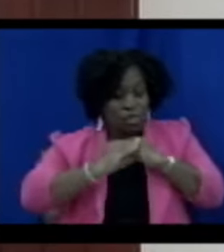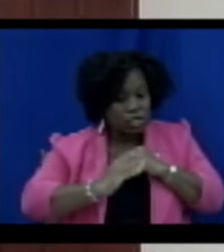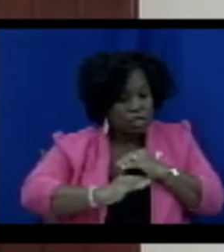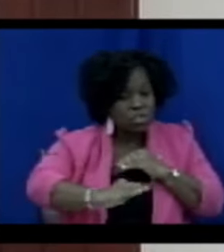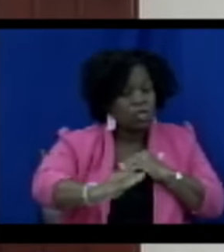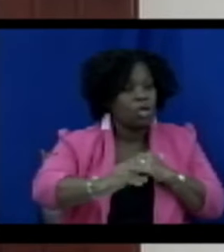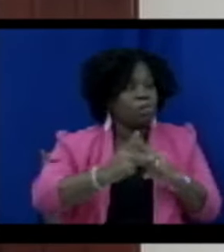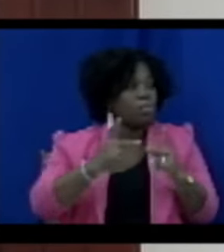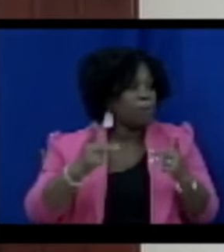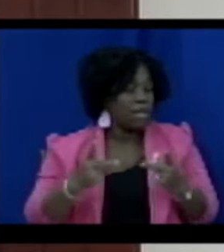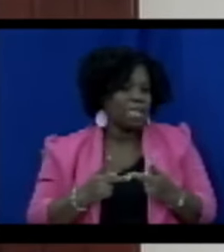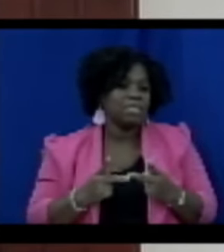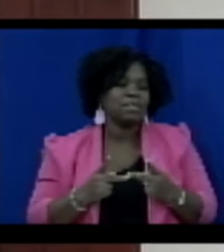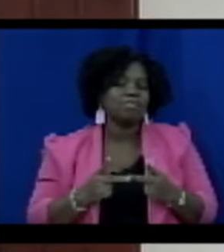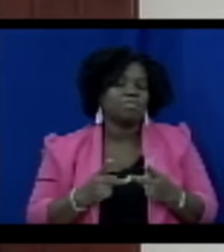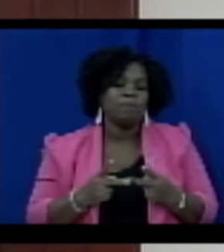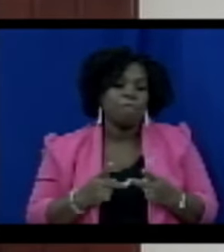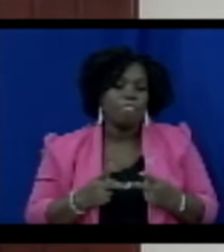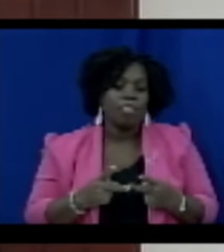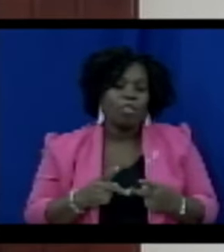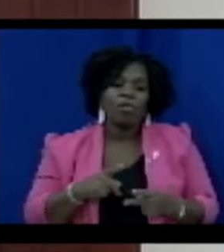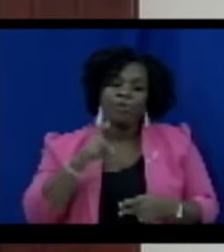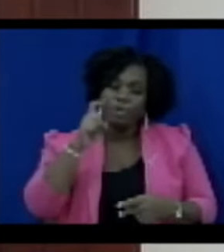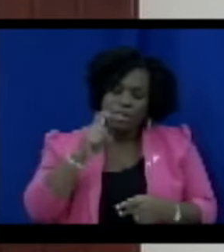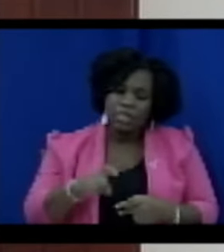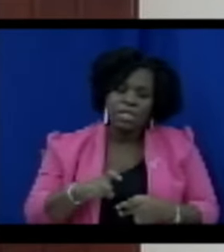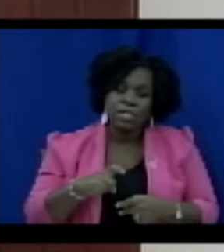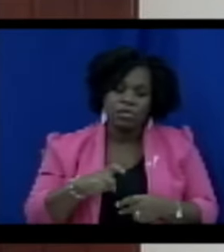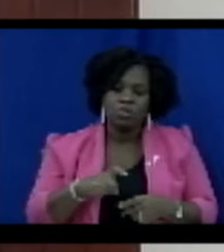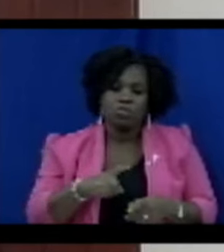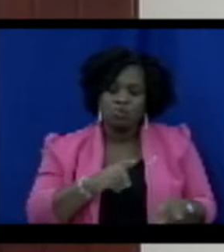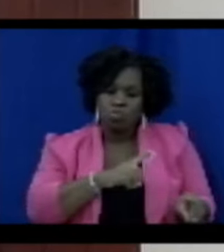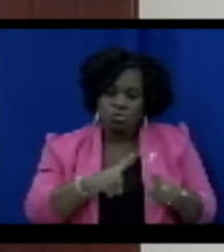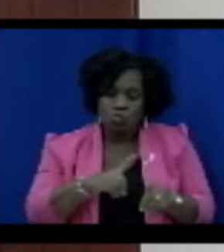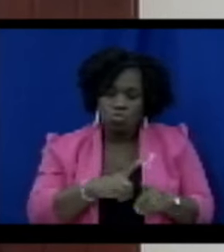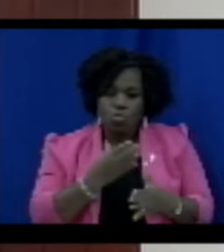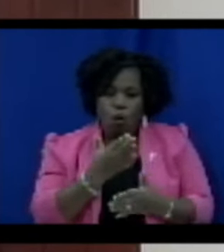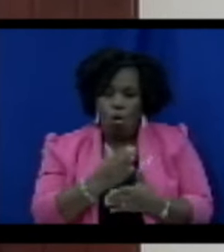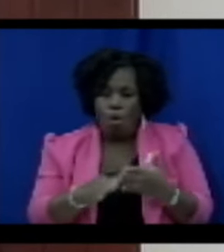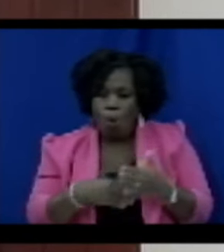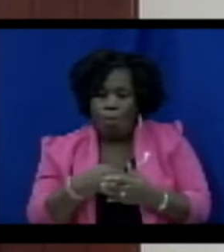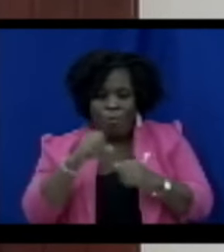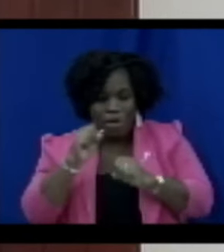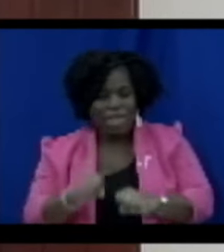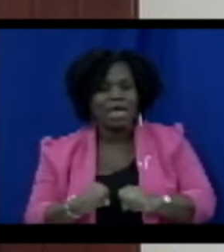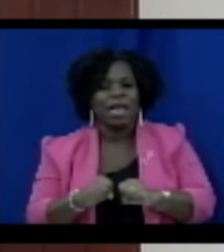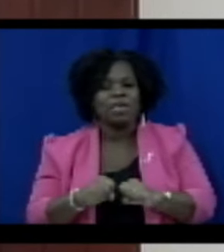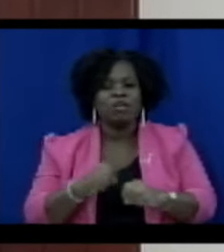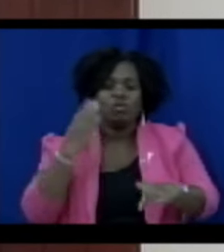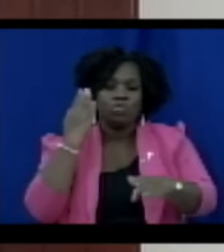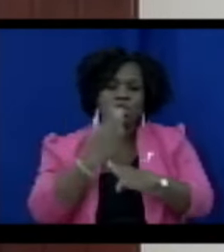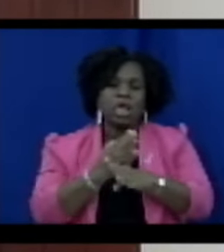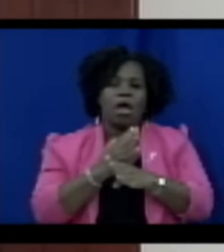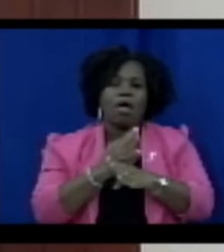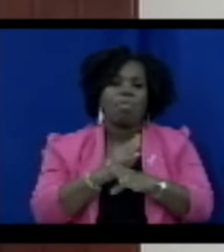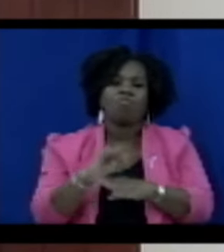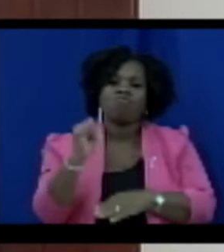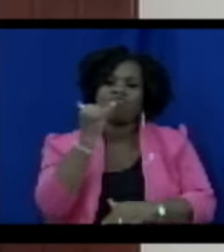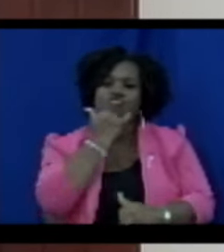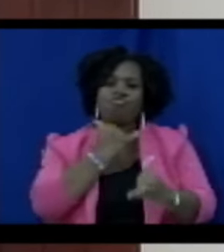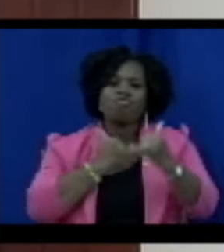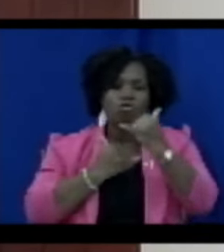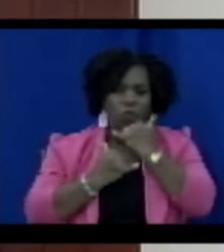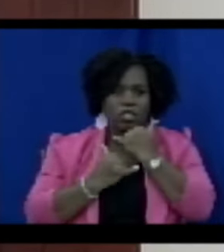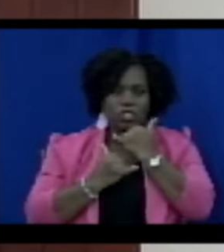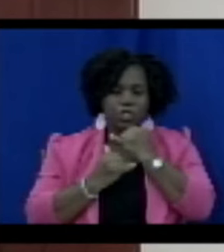can outlast and subvert any future attempts to destroy our country to rampant corruption based on greed, all in